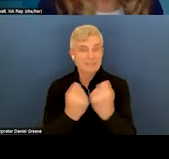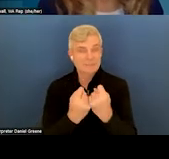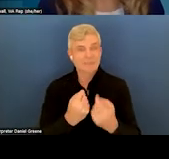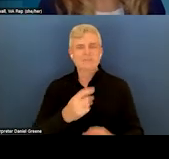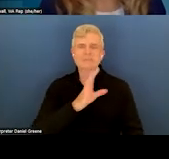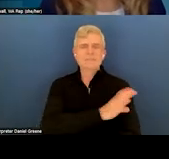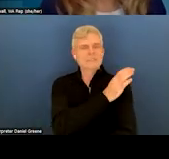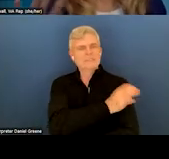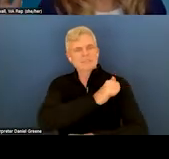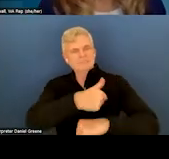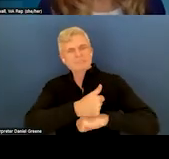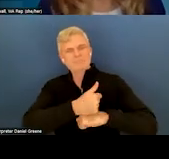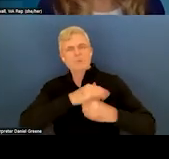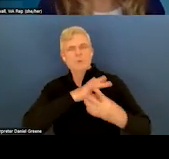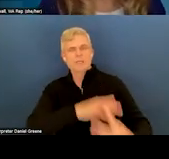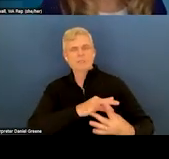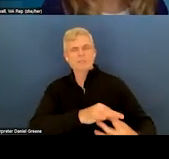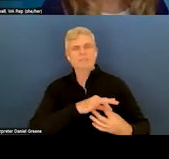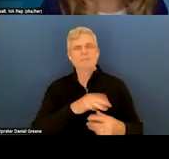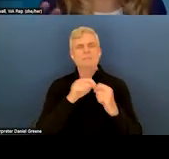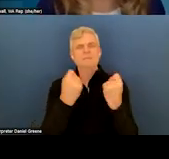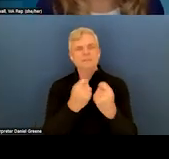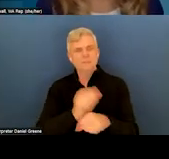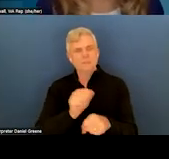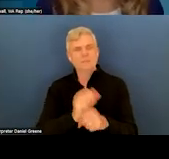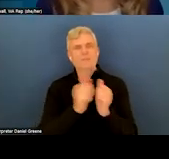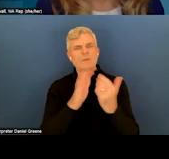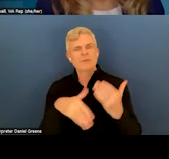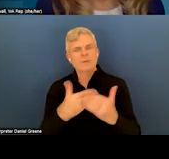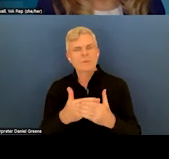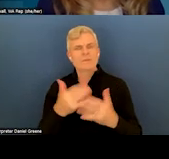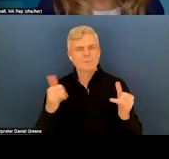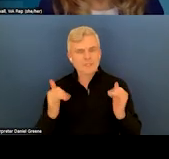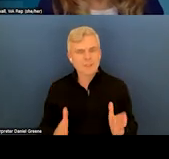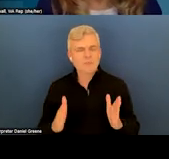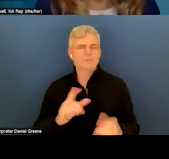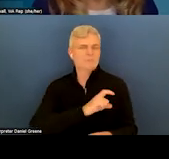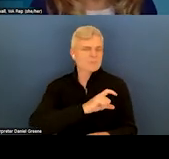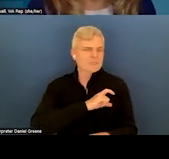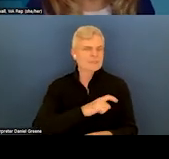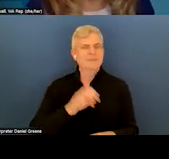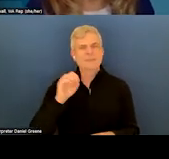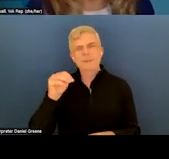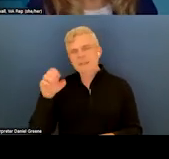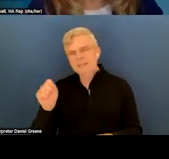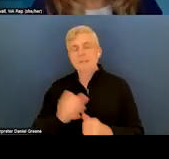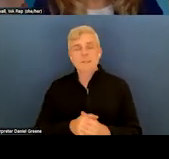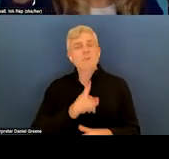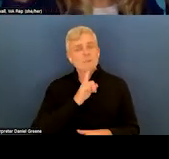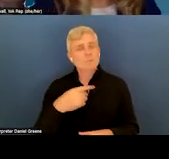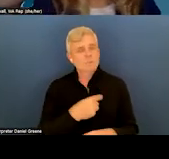teamwork with all of our players, with our police and our EMS. And I think, you know, if we really want